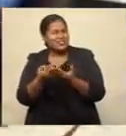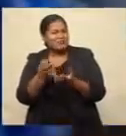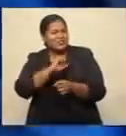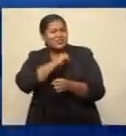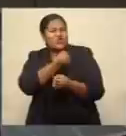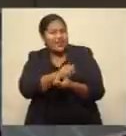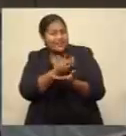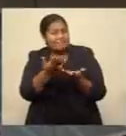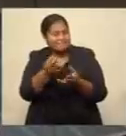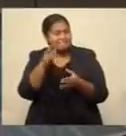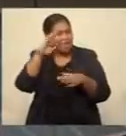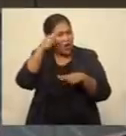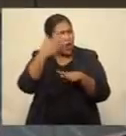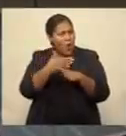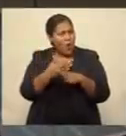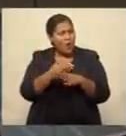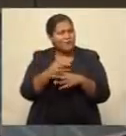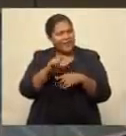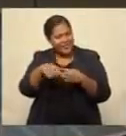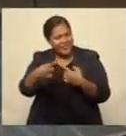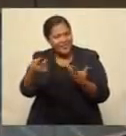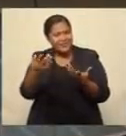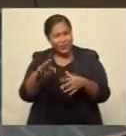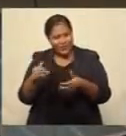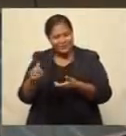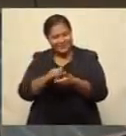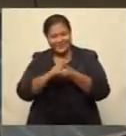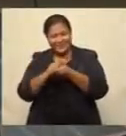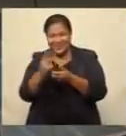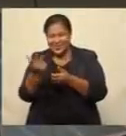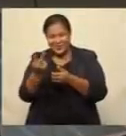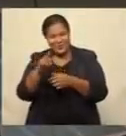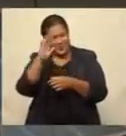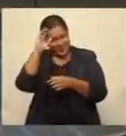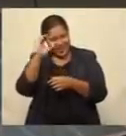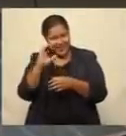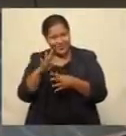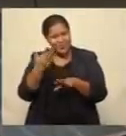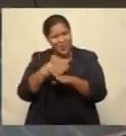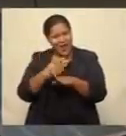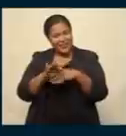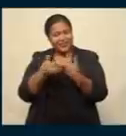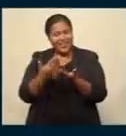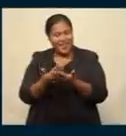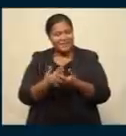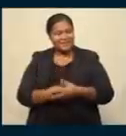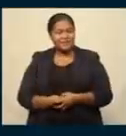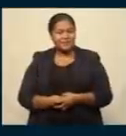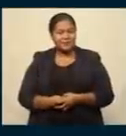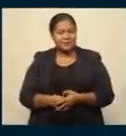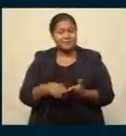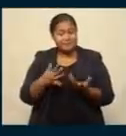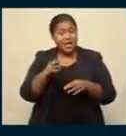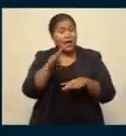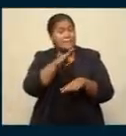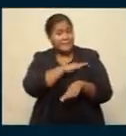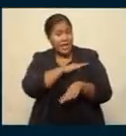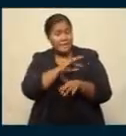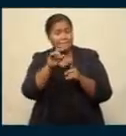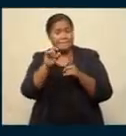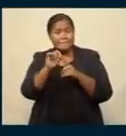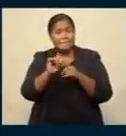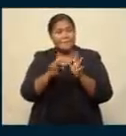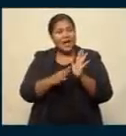and hopefully, things like travel, uh, between our two countries to be, uh, coming back to the fore. Meanwhile, Prime Minister Varengi Mbaini